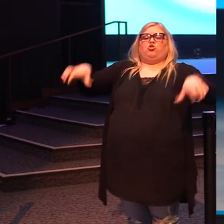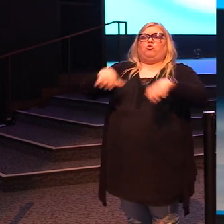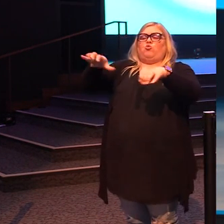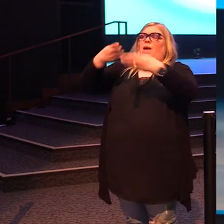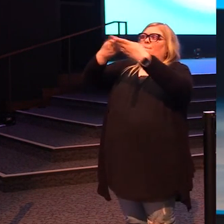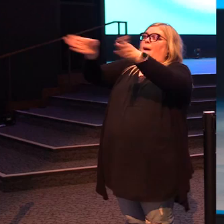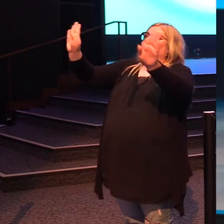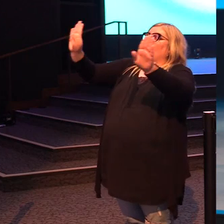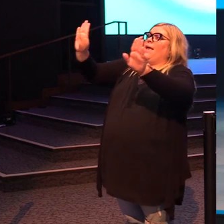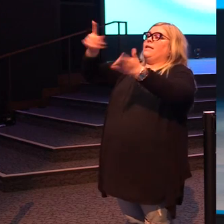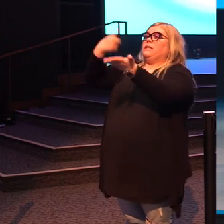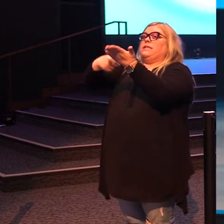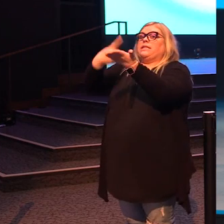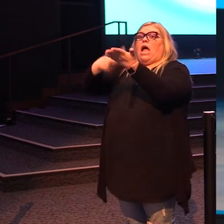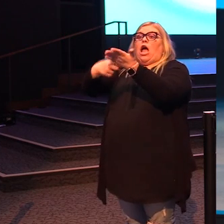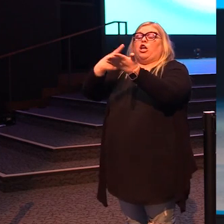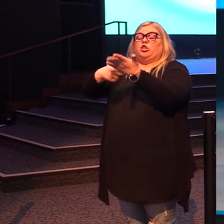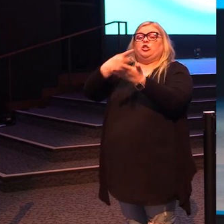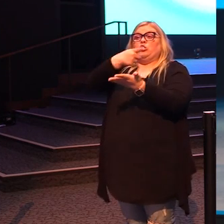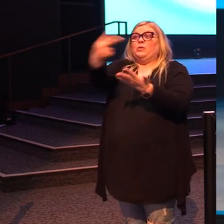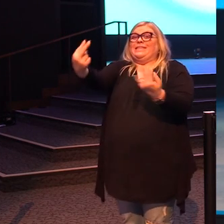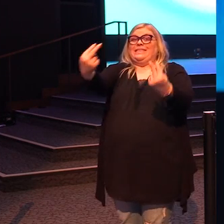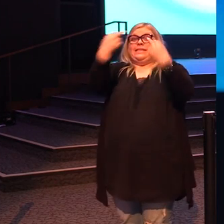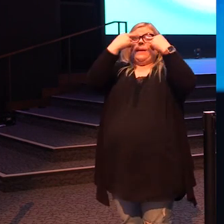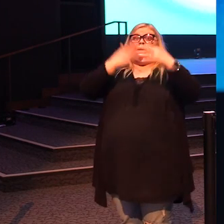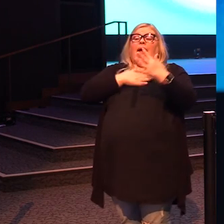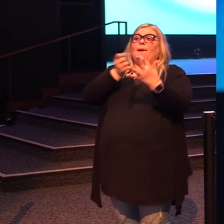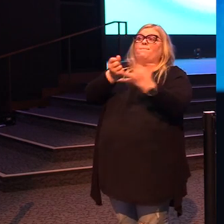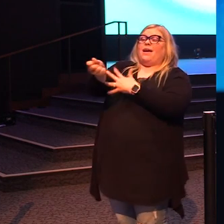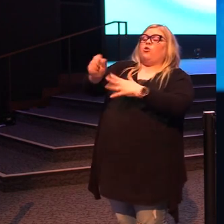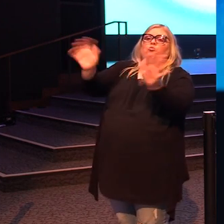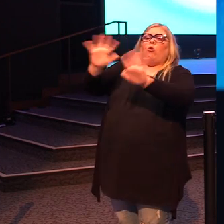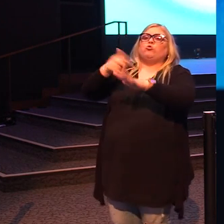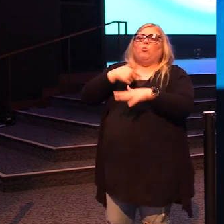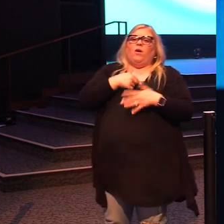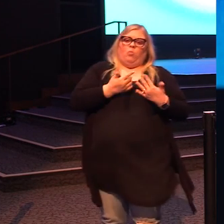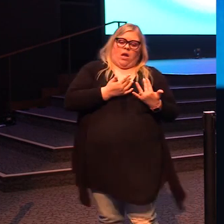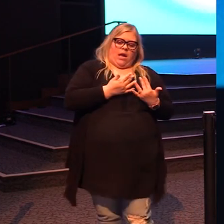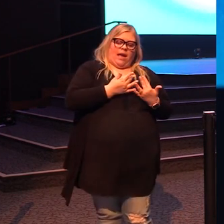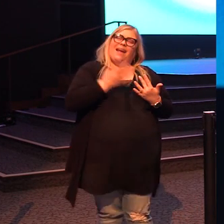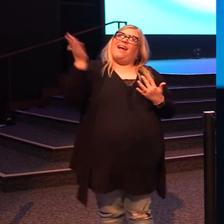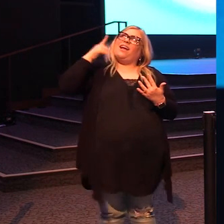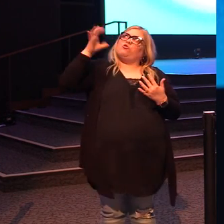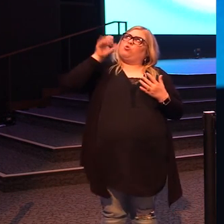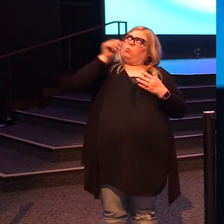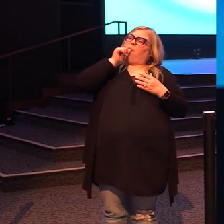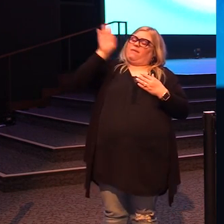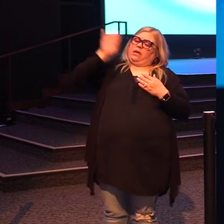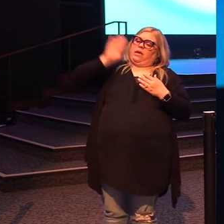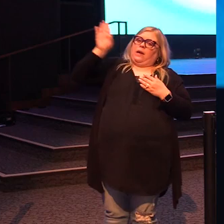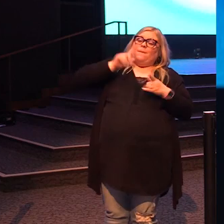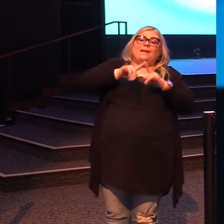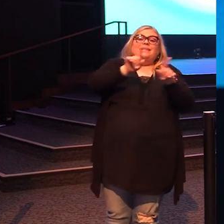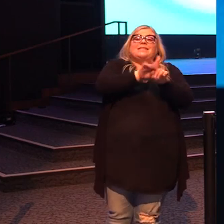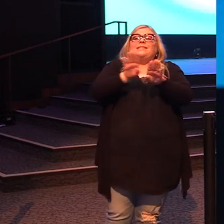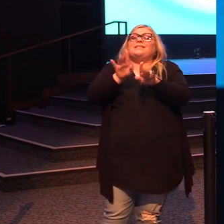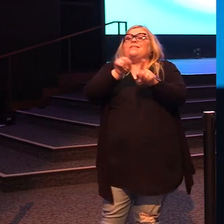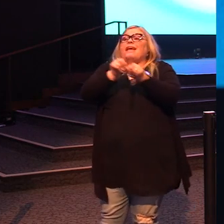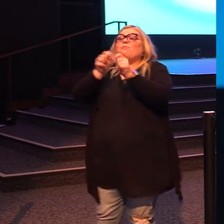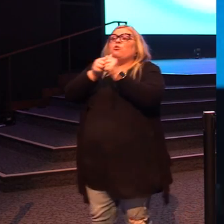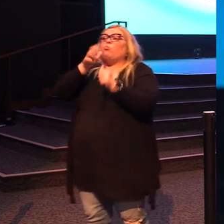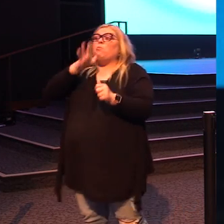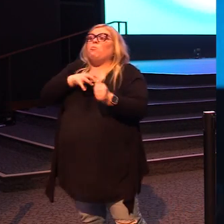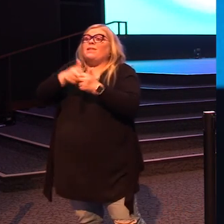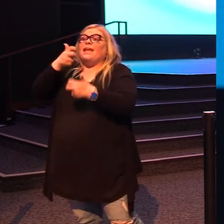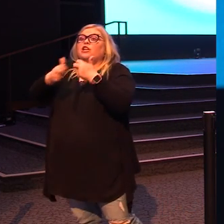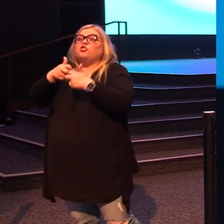We don't want to have a discussion that anyone else might see. And so we're waiting for it to come to our house. But just like the woman with the issue of blood who